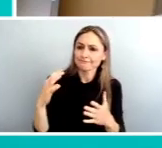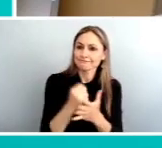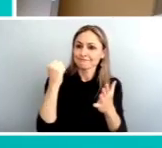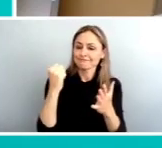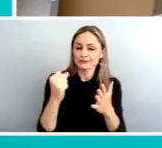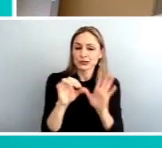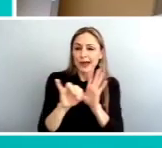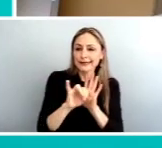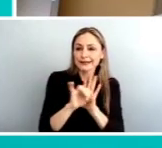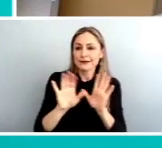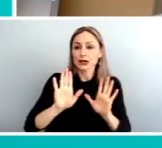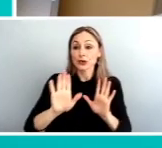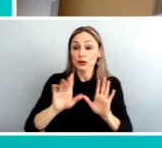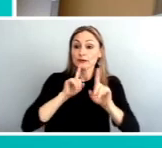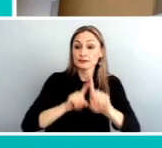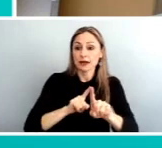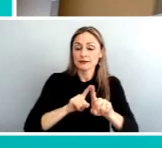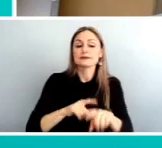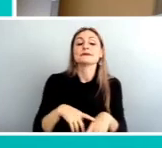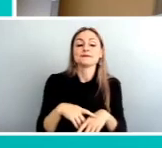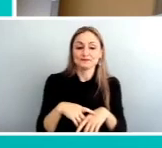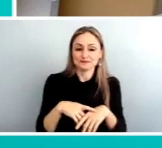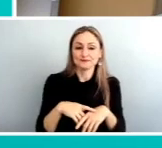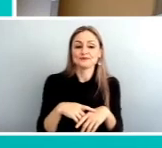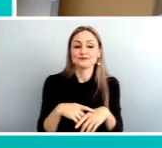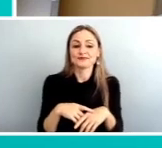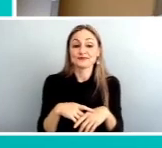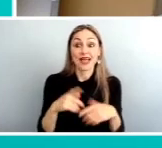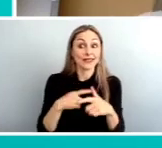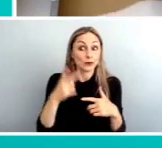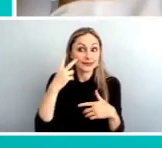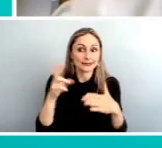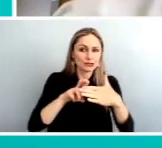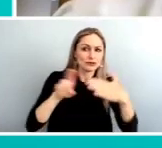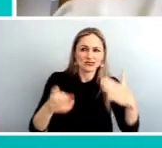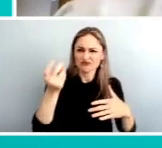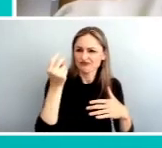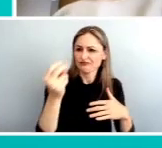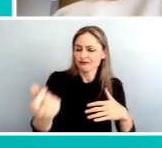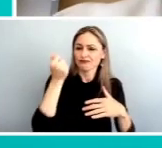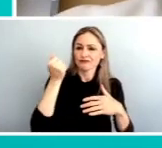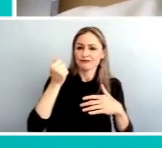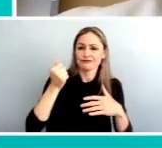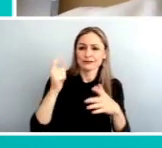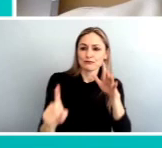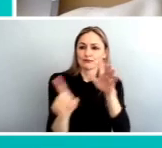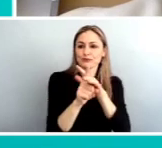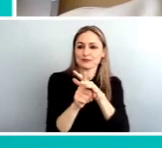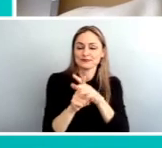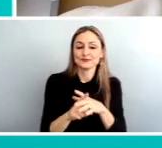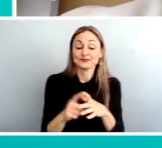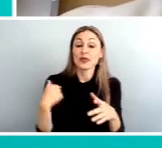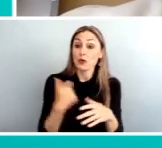your responses and we'll see the answers immediately. We had about a hundred,